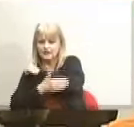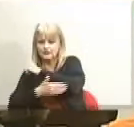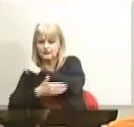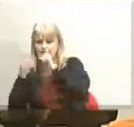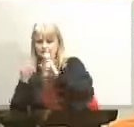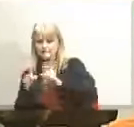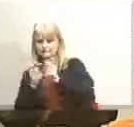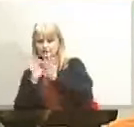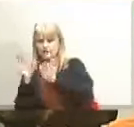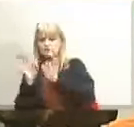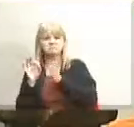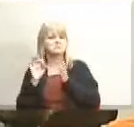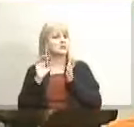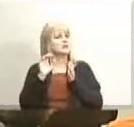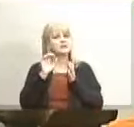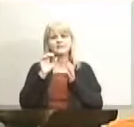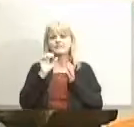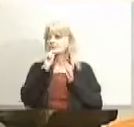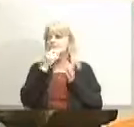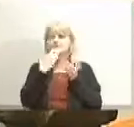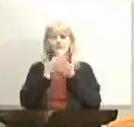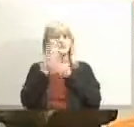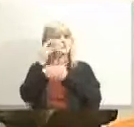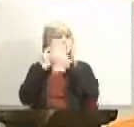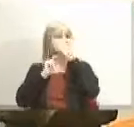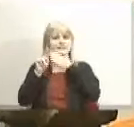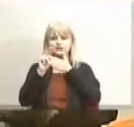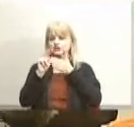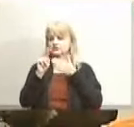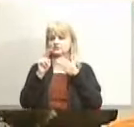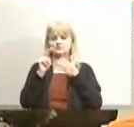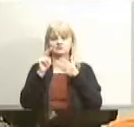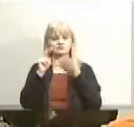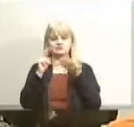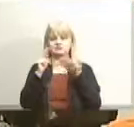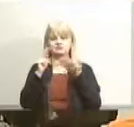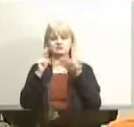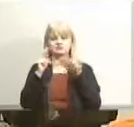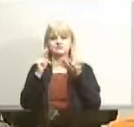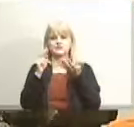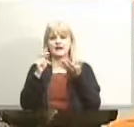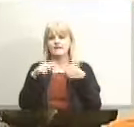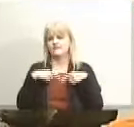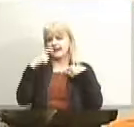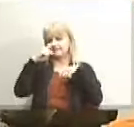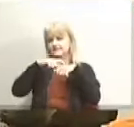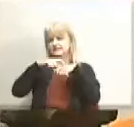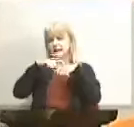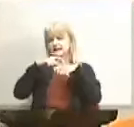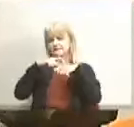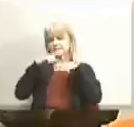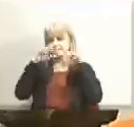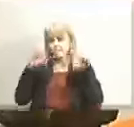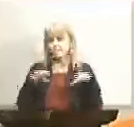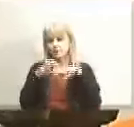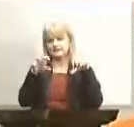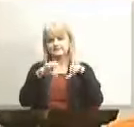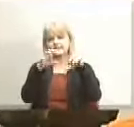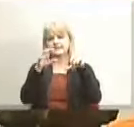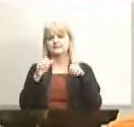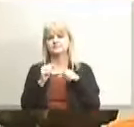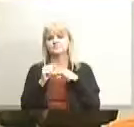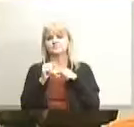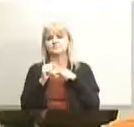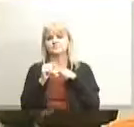but they are not good predictors of lifetime productivity i